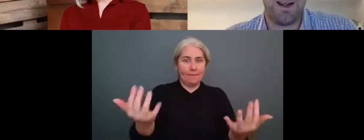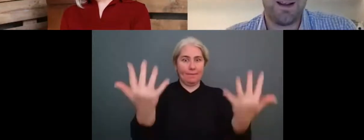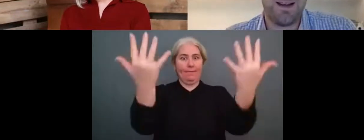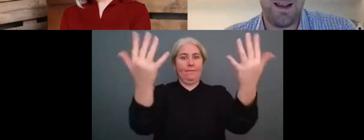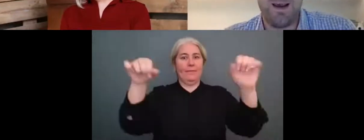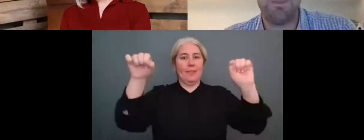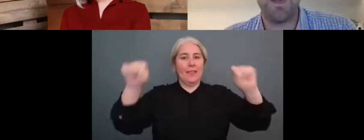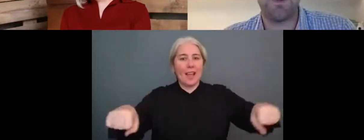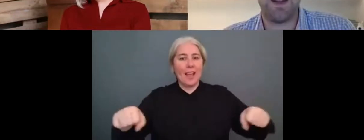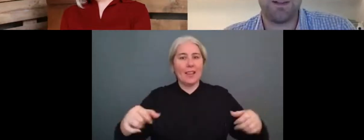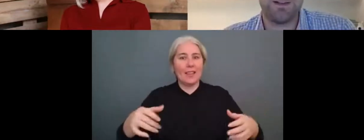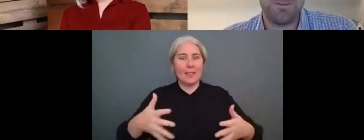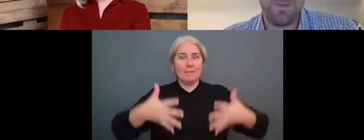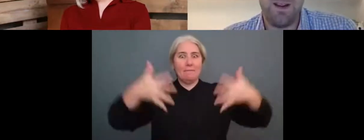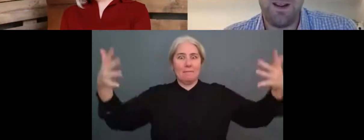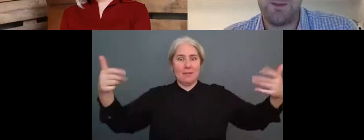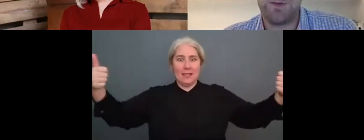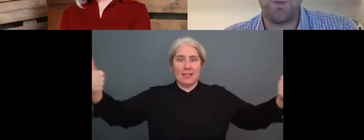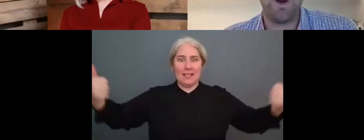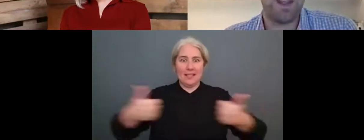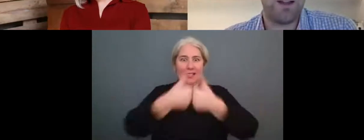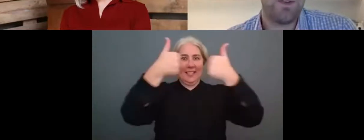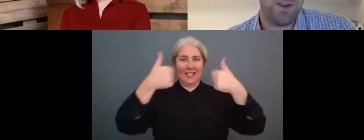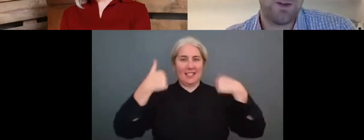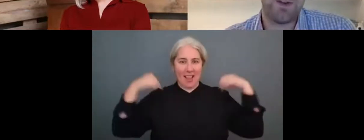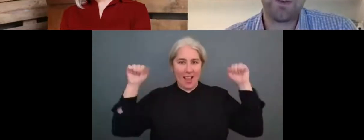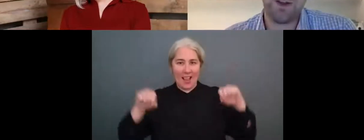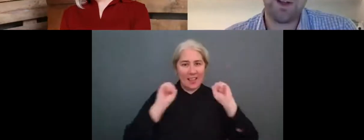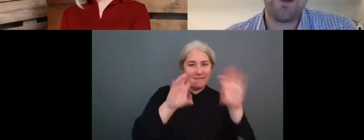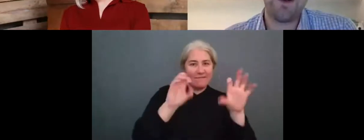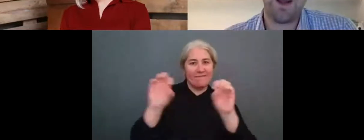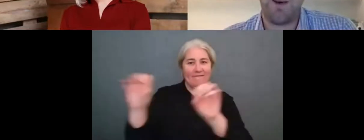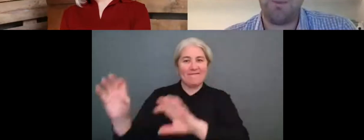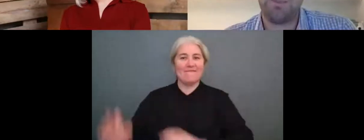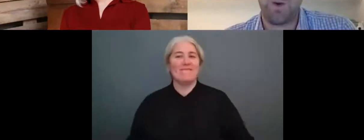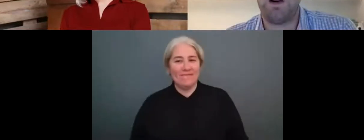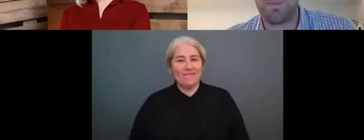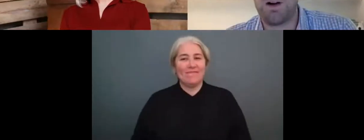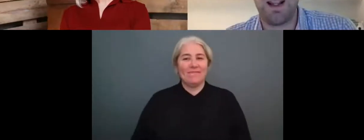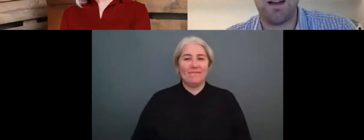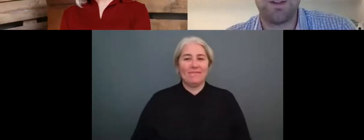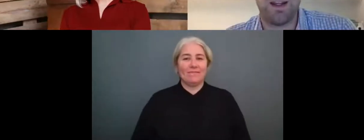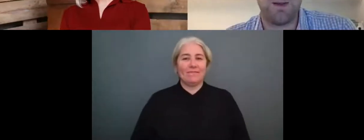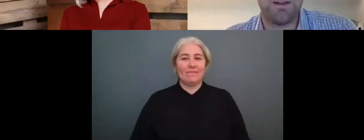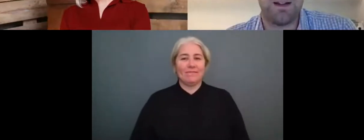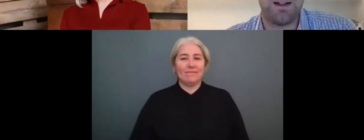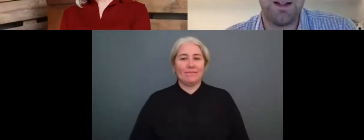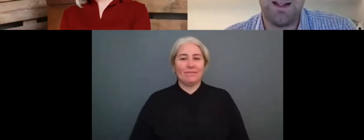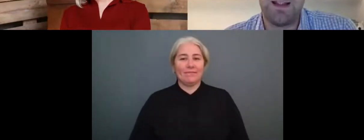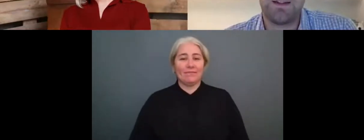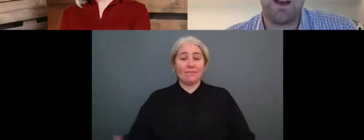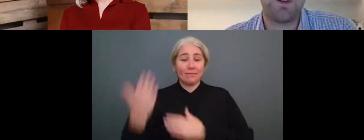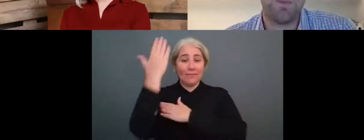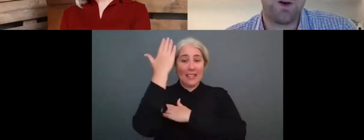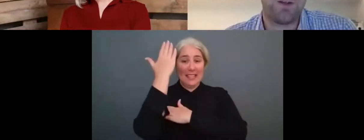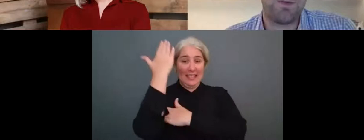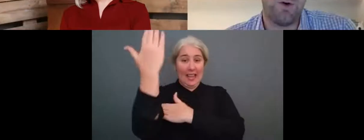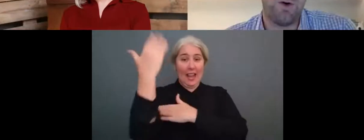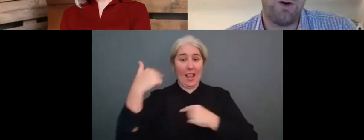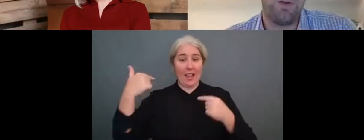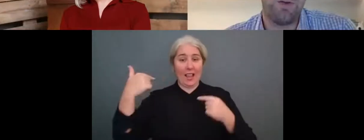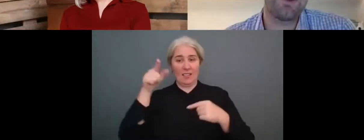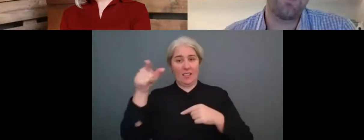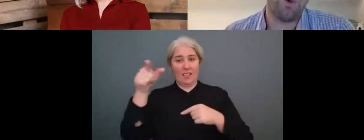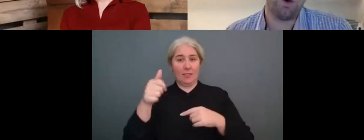uh, uh, big events. Um, so world sailing, for those of you who don't know, um, where I'm currently head of sustainability, it's the governing body